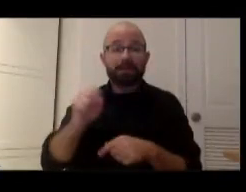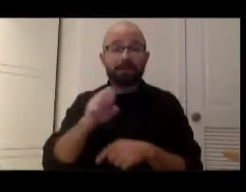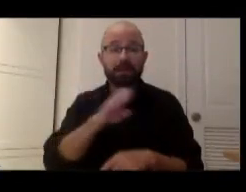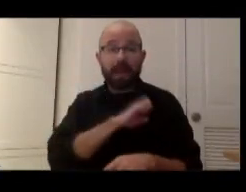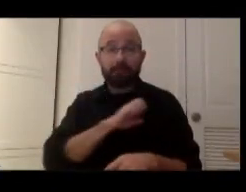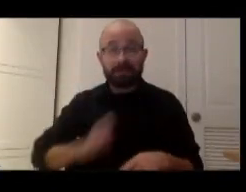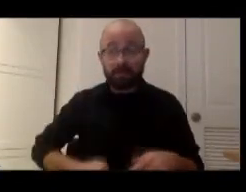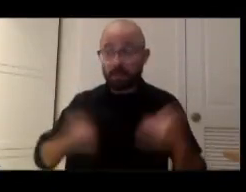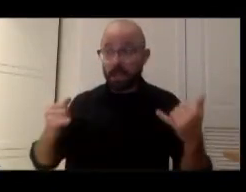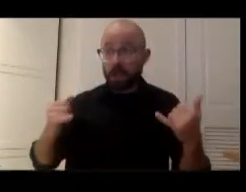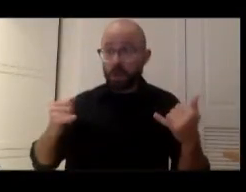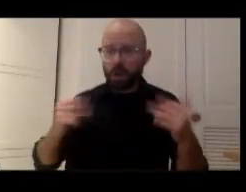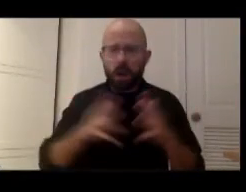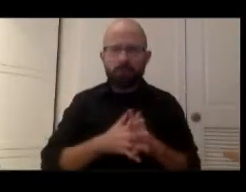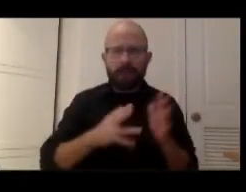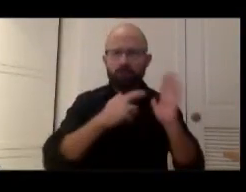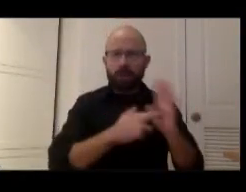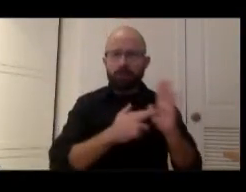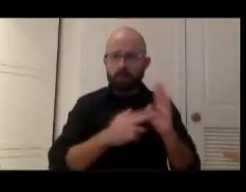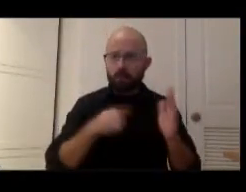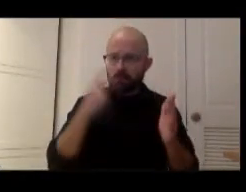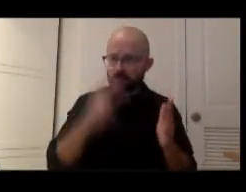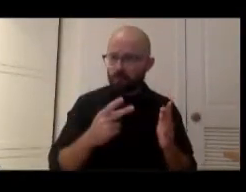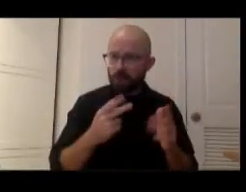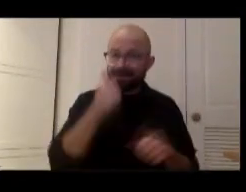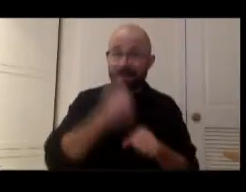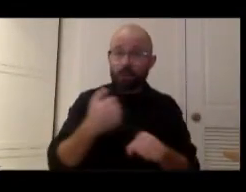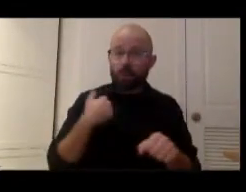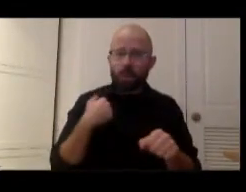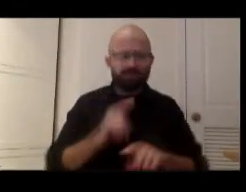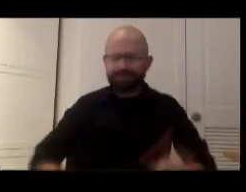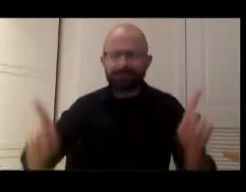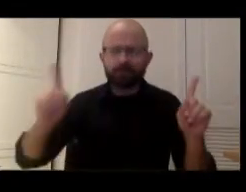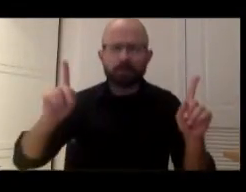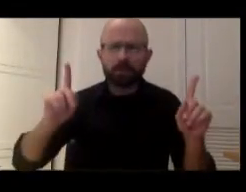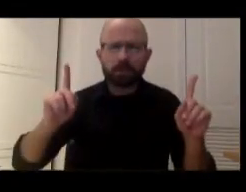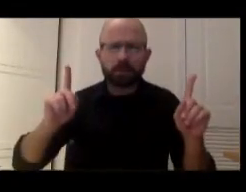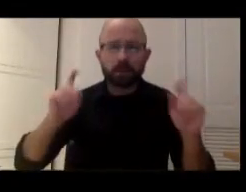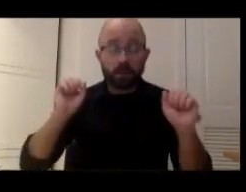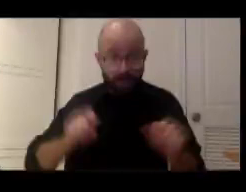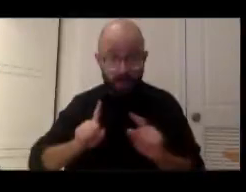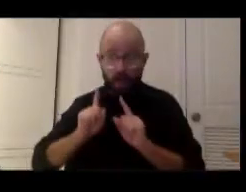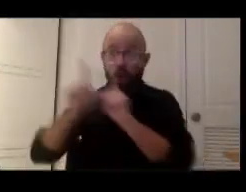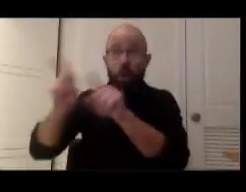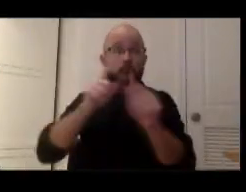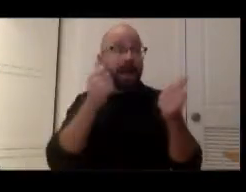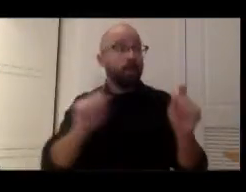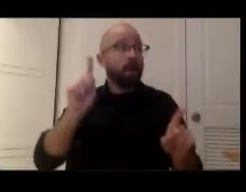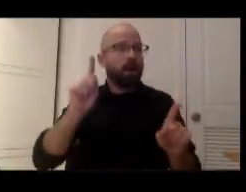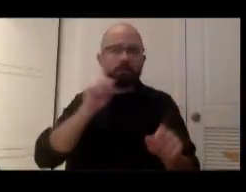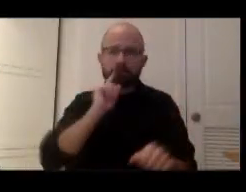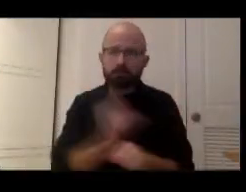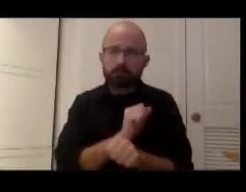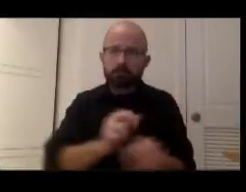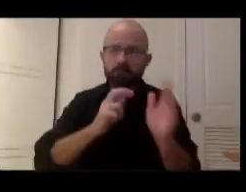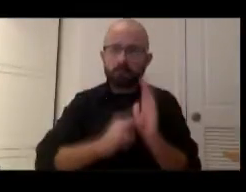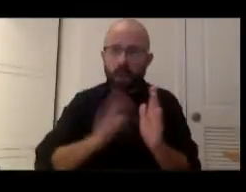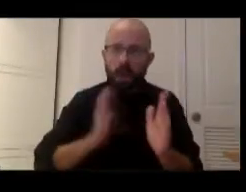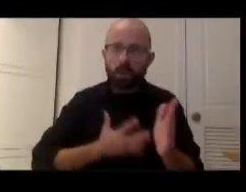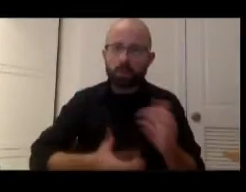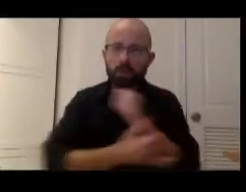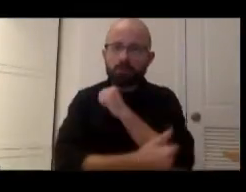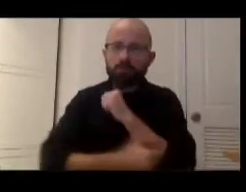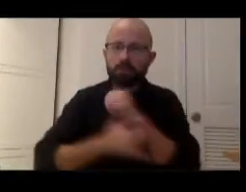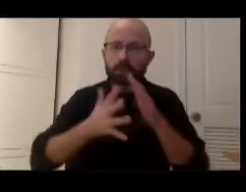representation that I saw even 10 years ago. You can go anywhere and it actually looks like our country and Smithsonian